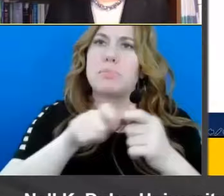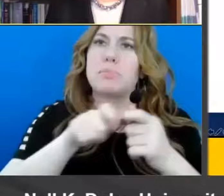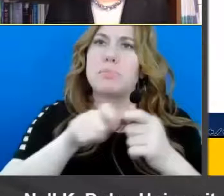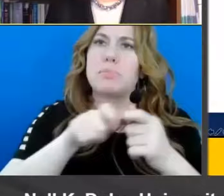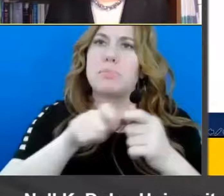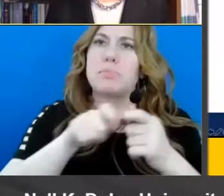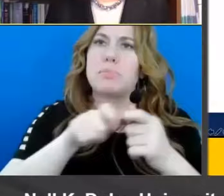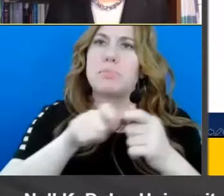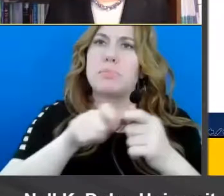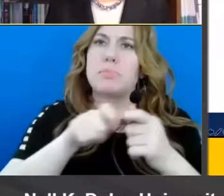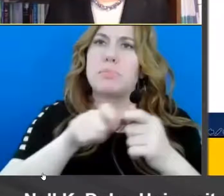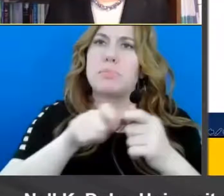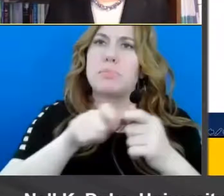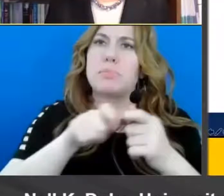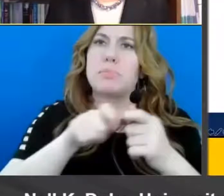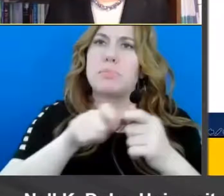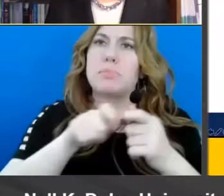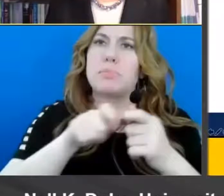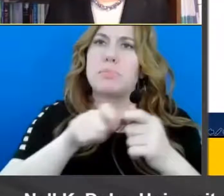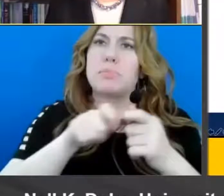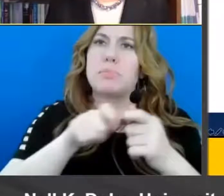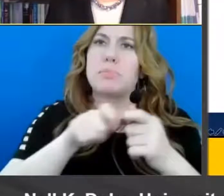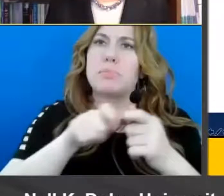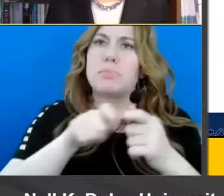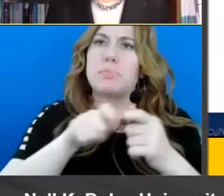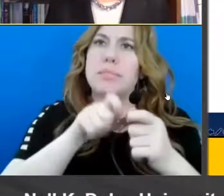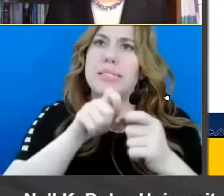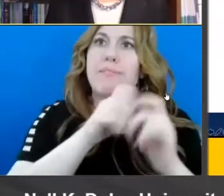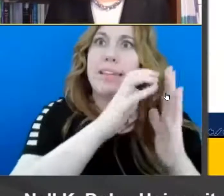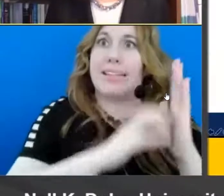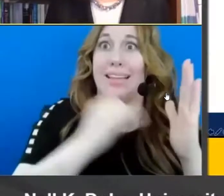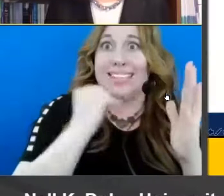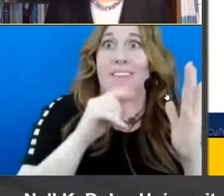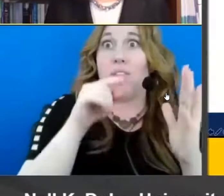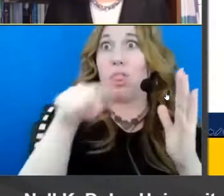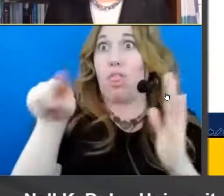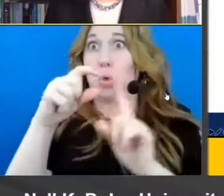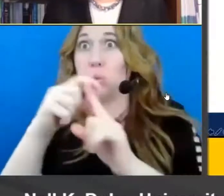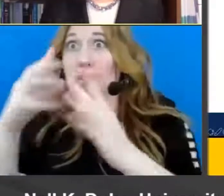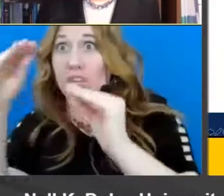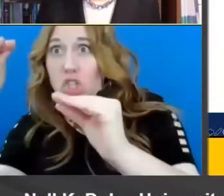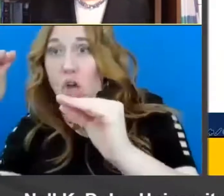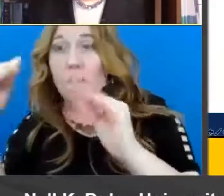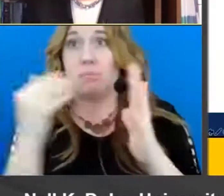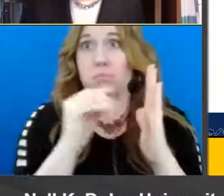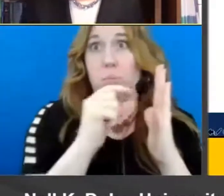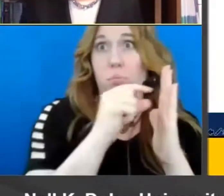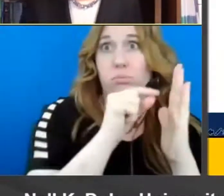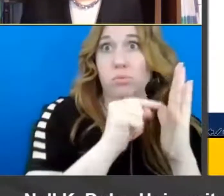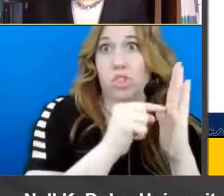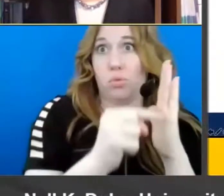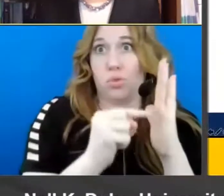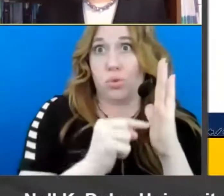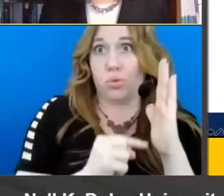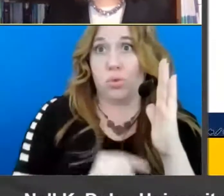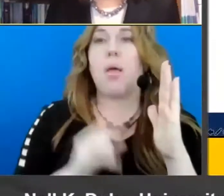nell's going to start alluding to is what you want to think about and then in terms of knowledge building this is uh let me set